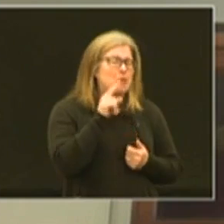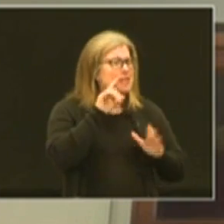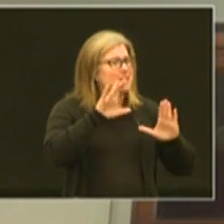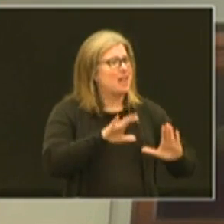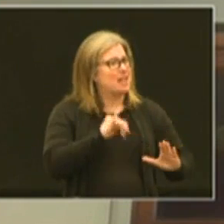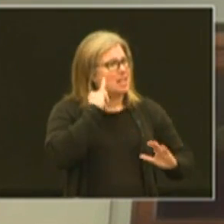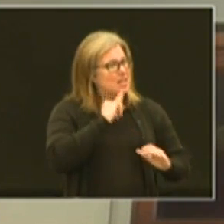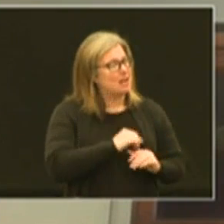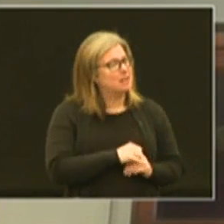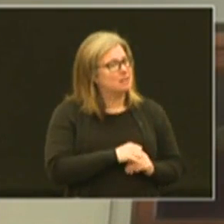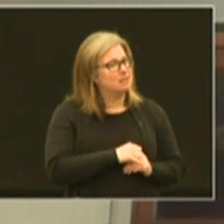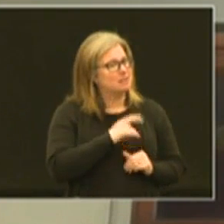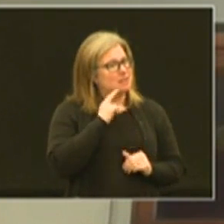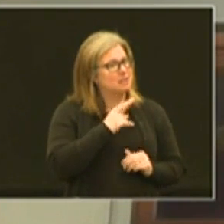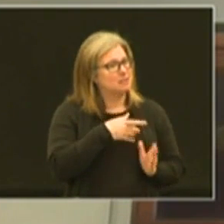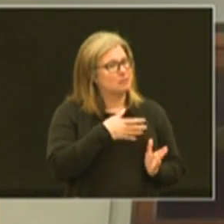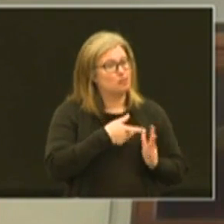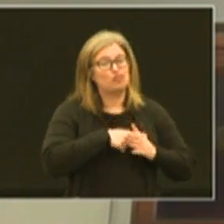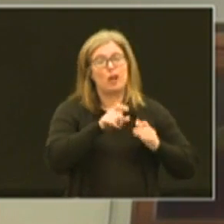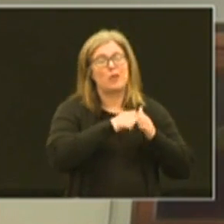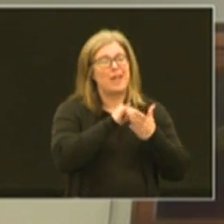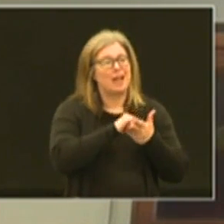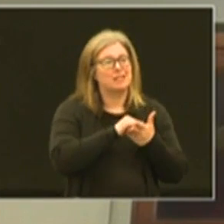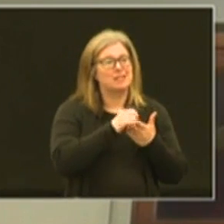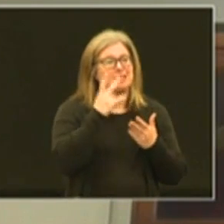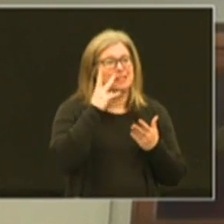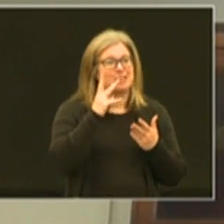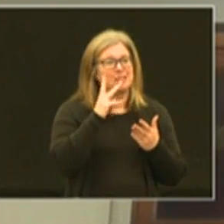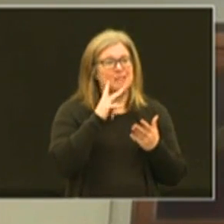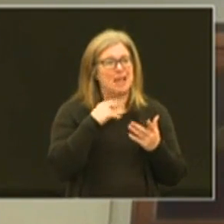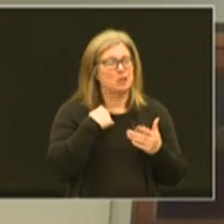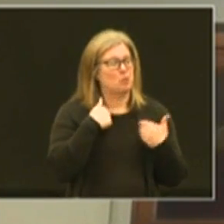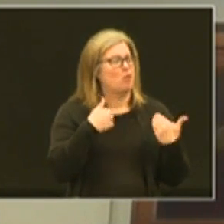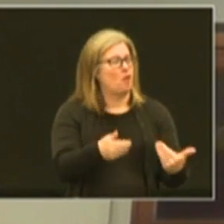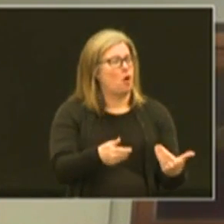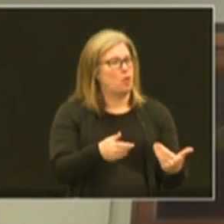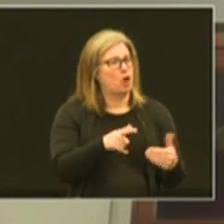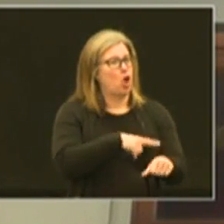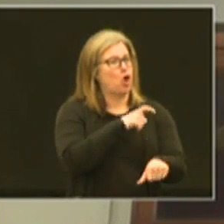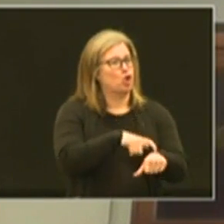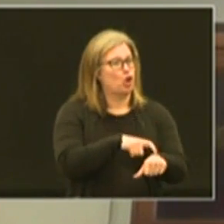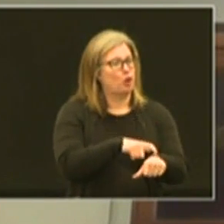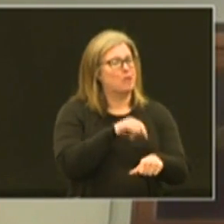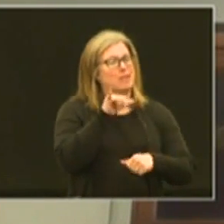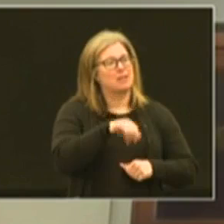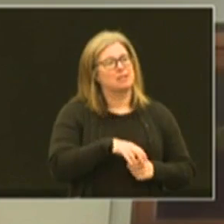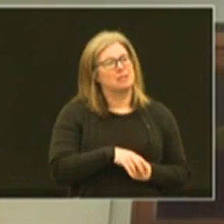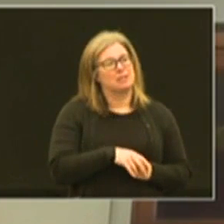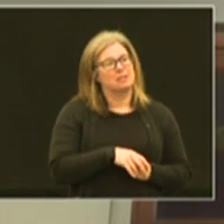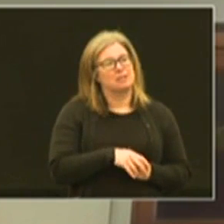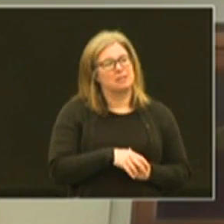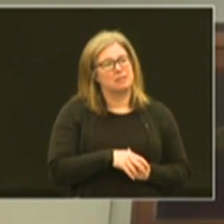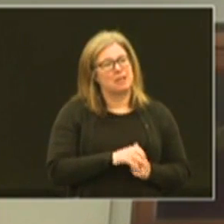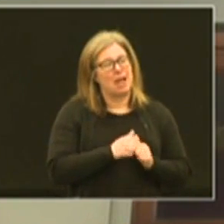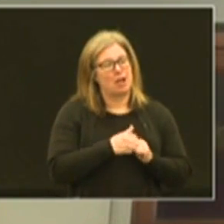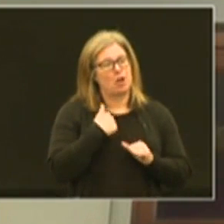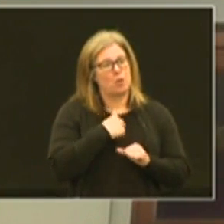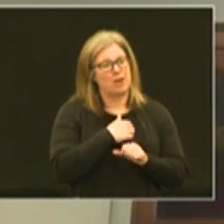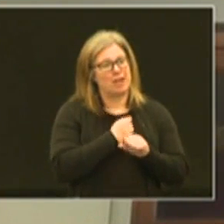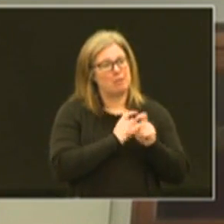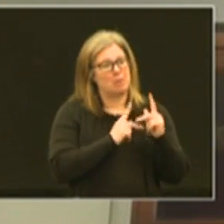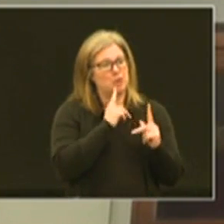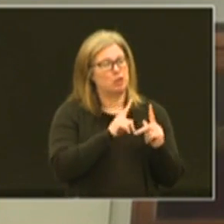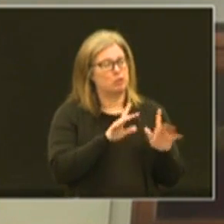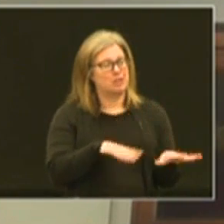fantastic idea i think i'm going to take that and run with it see like as we move forward long term in this how can we get